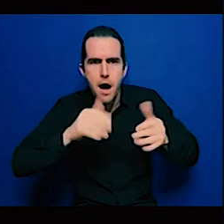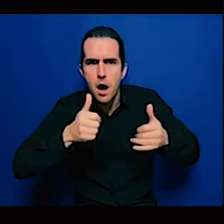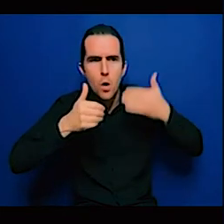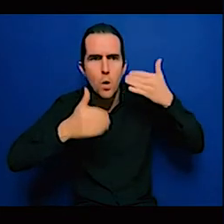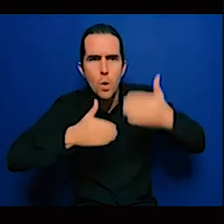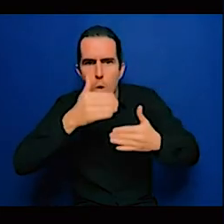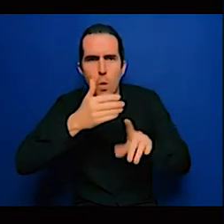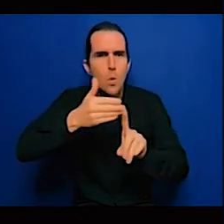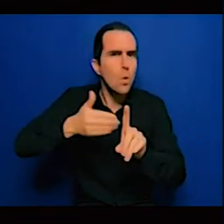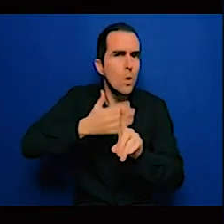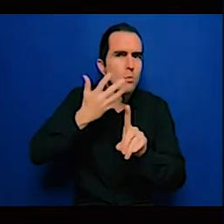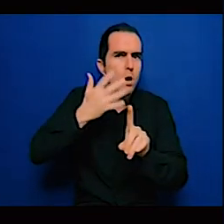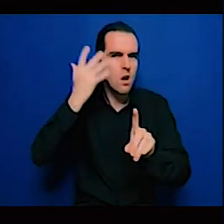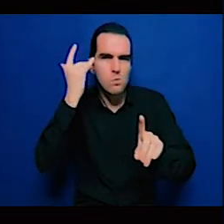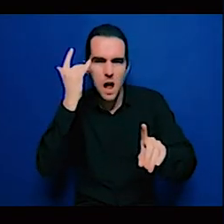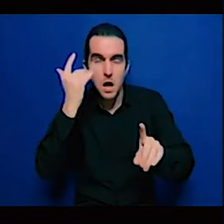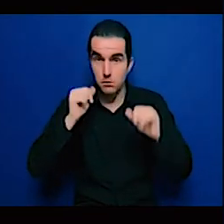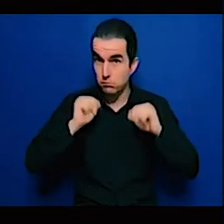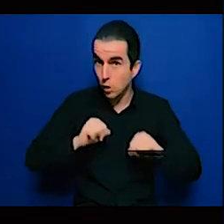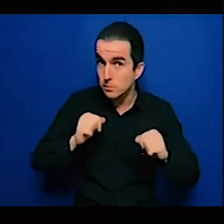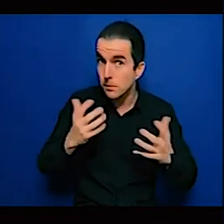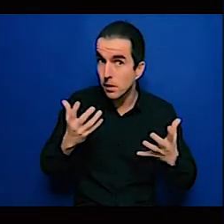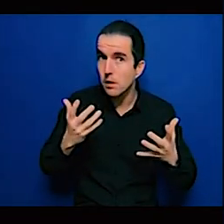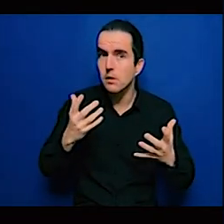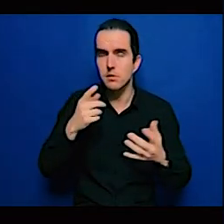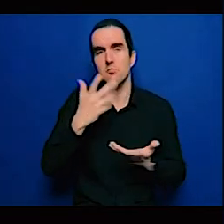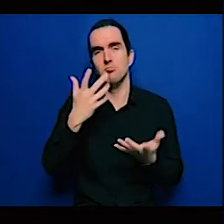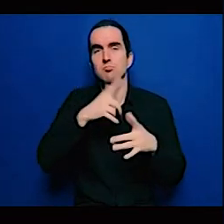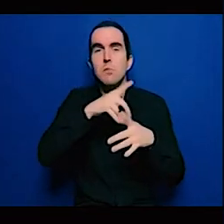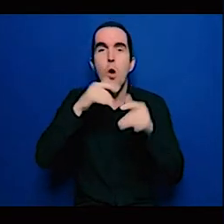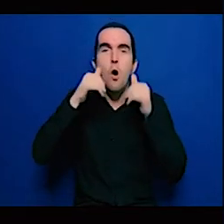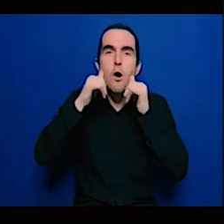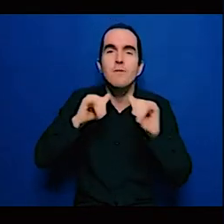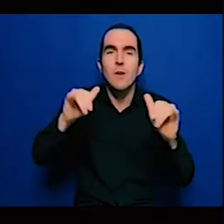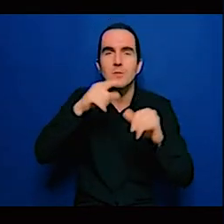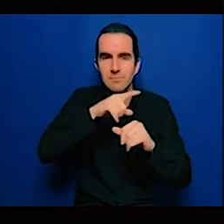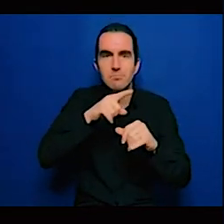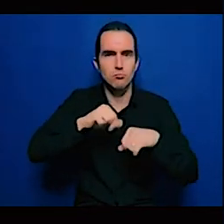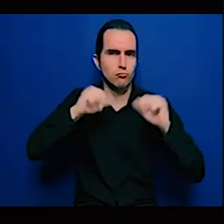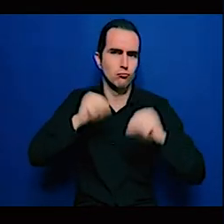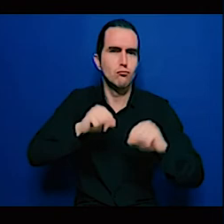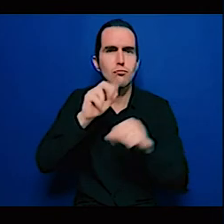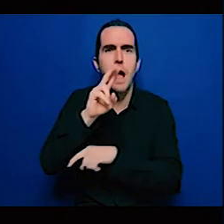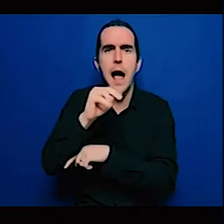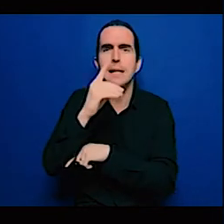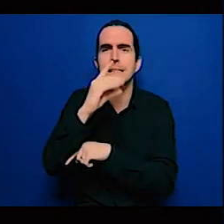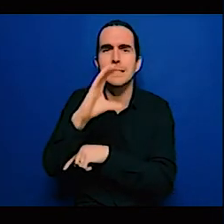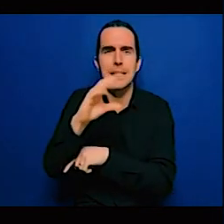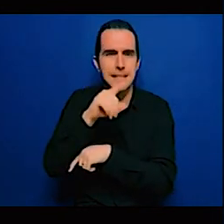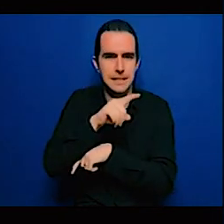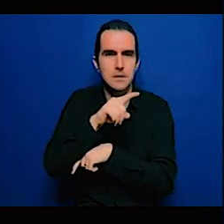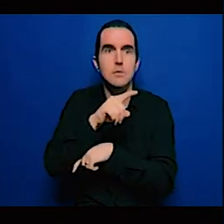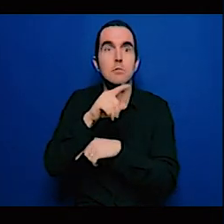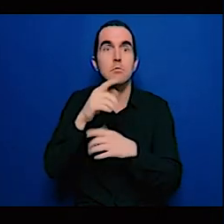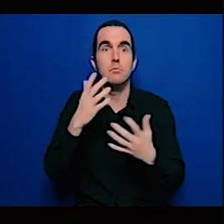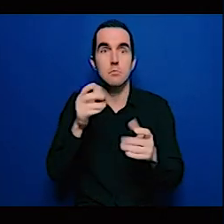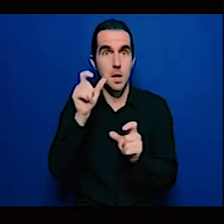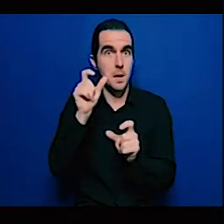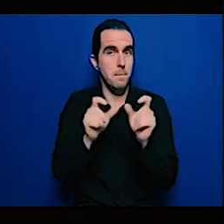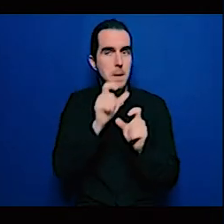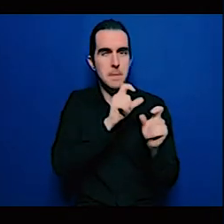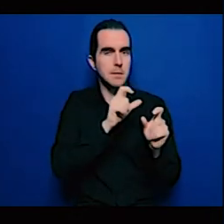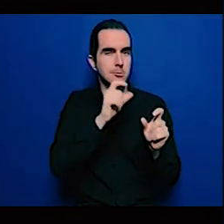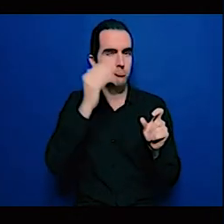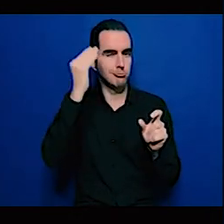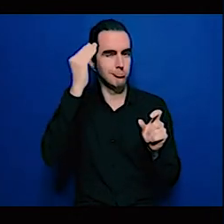happen and how is it actually going to happen and really what does that mean on a quantitative perspective in terms of the amount of investment